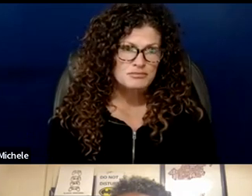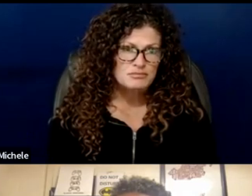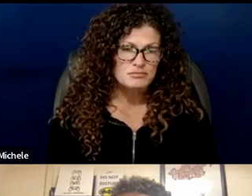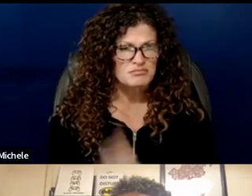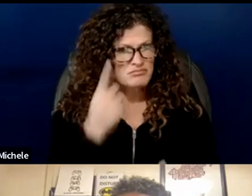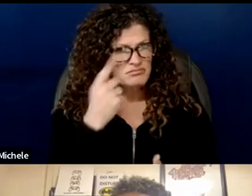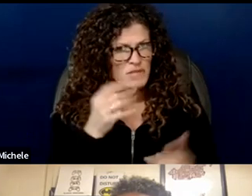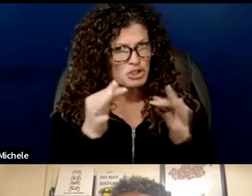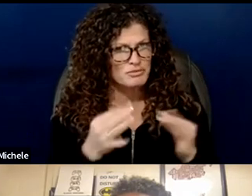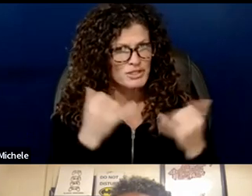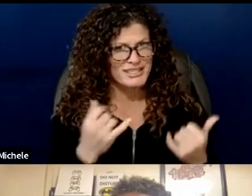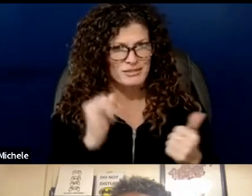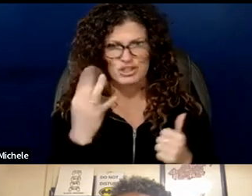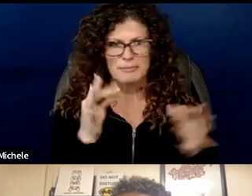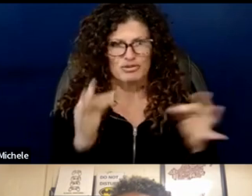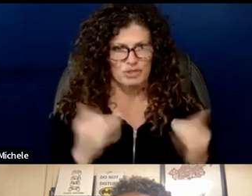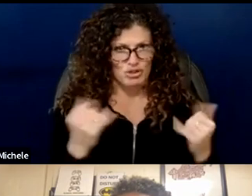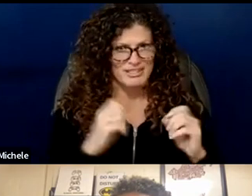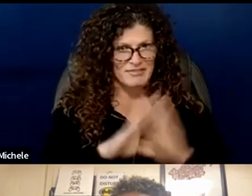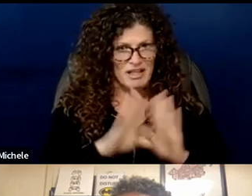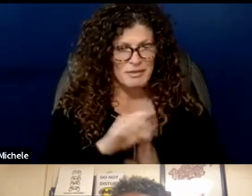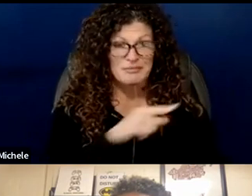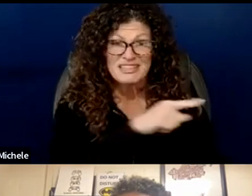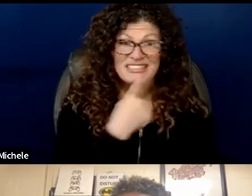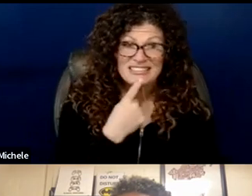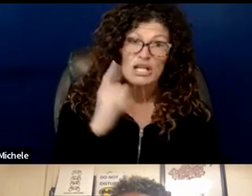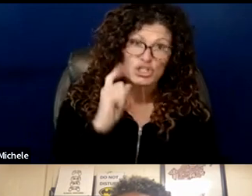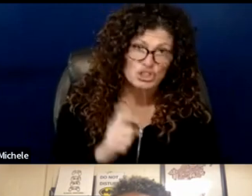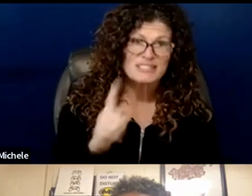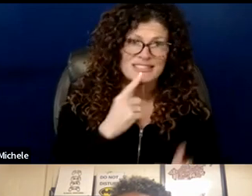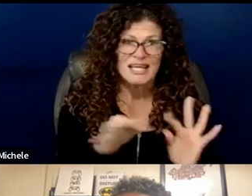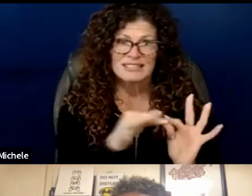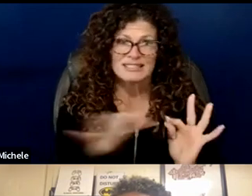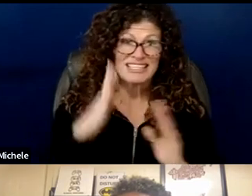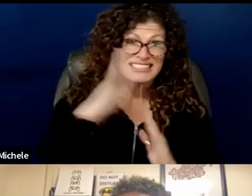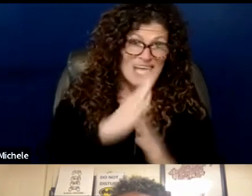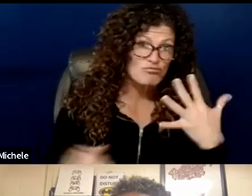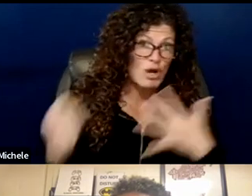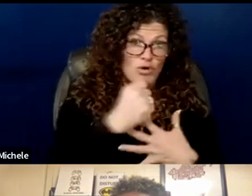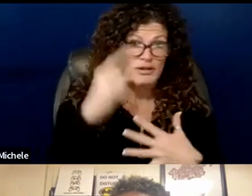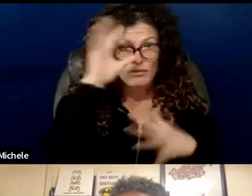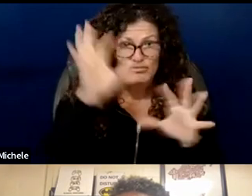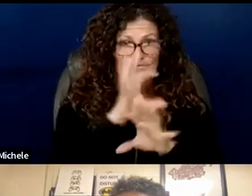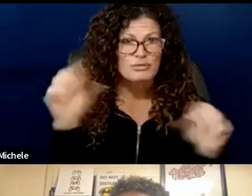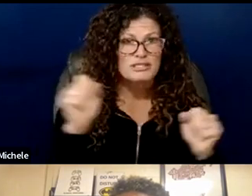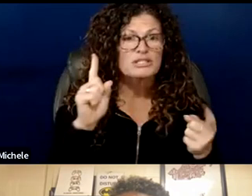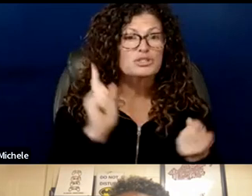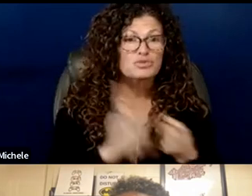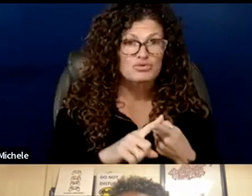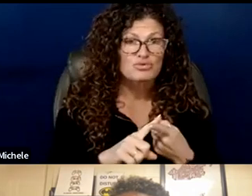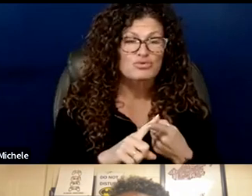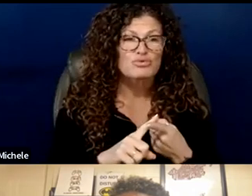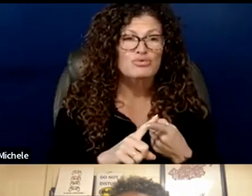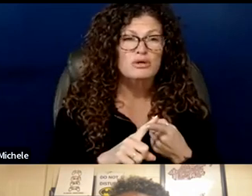it should state the top priority of the superintendent is to eliminate the